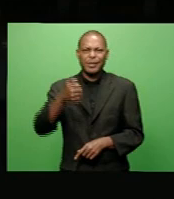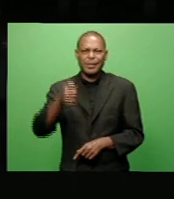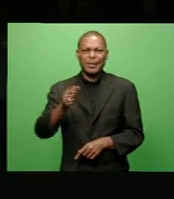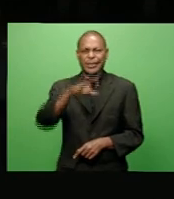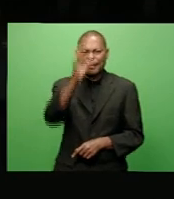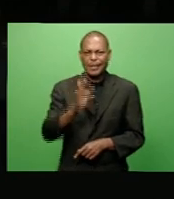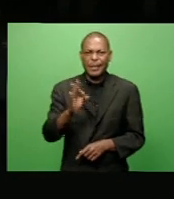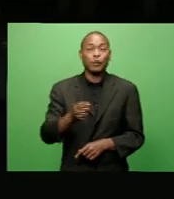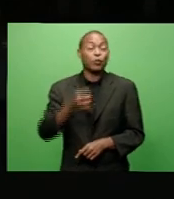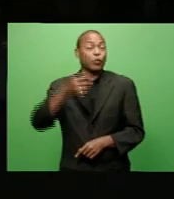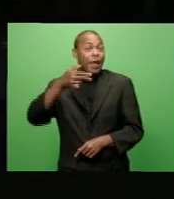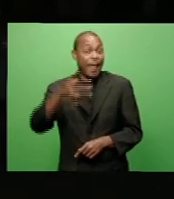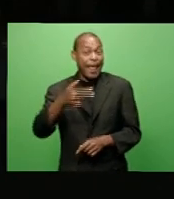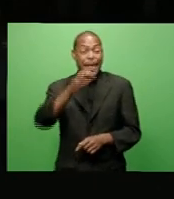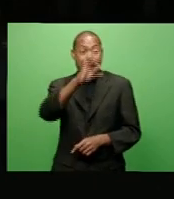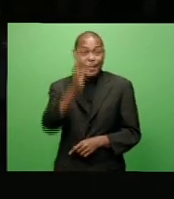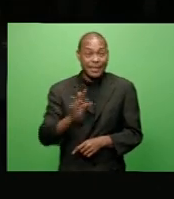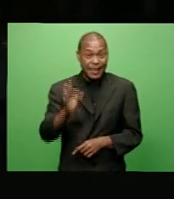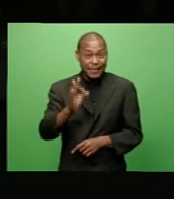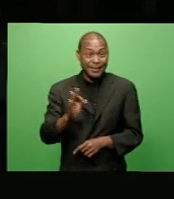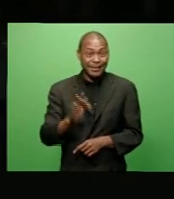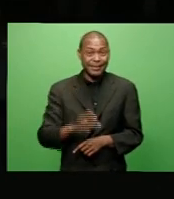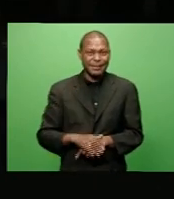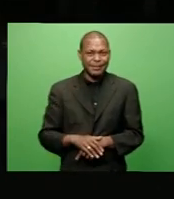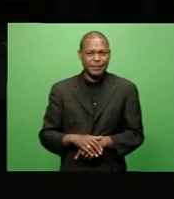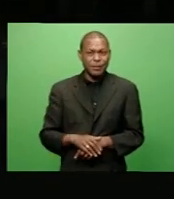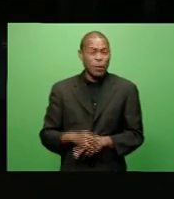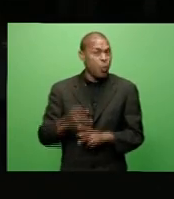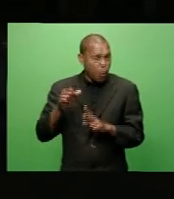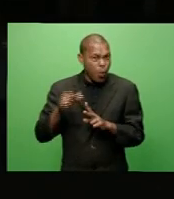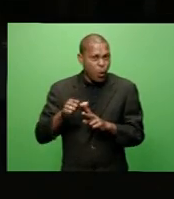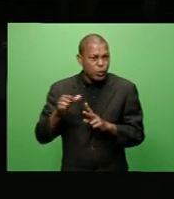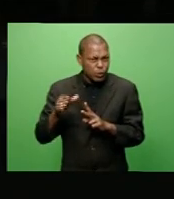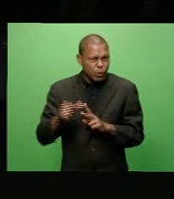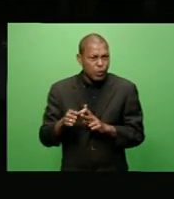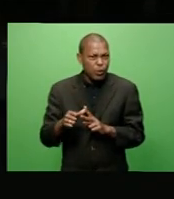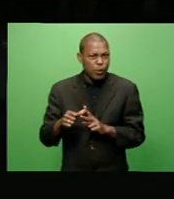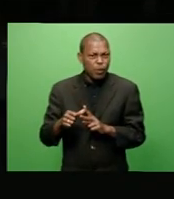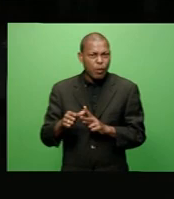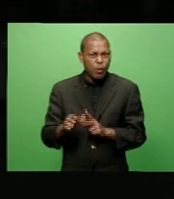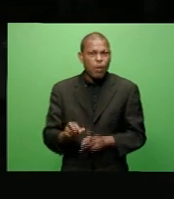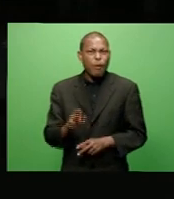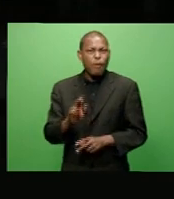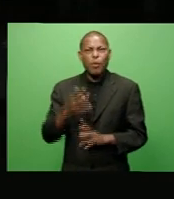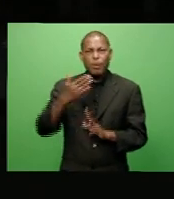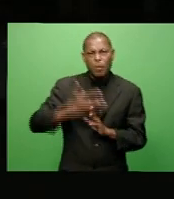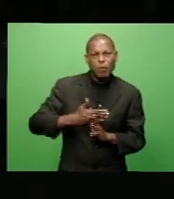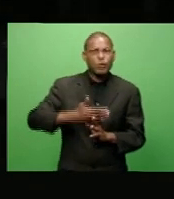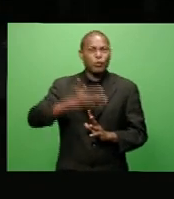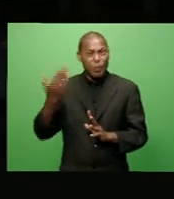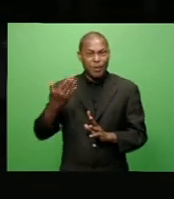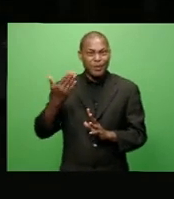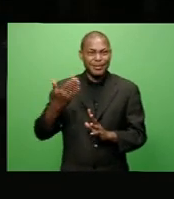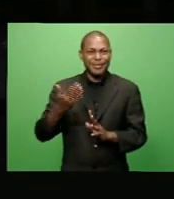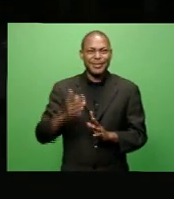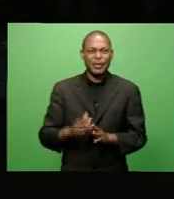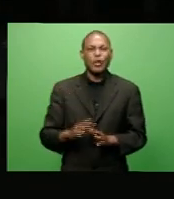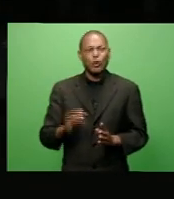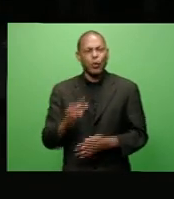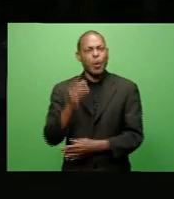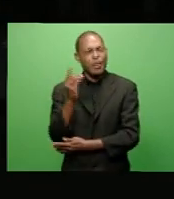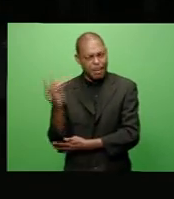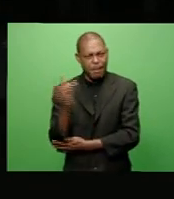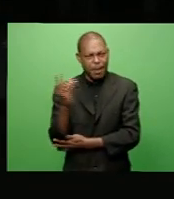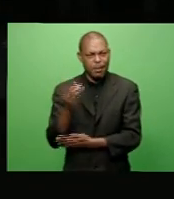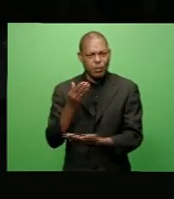to 8 percent. Now, have to find that this is also largely dependent on the open, and if it opens, it also depends on